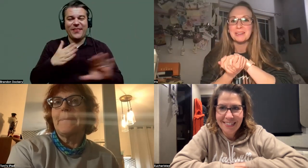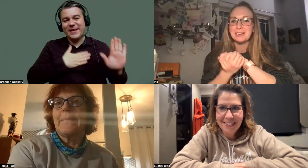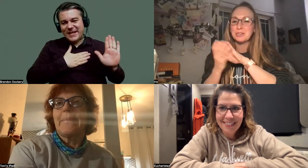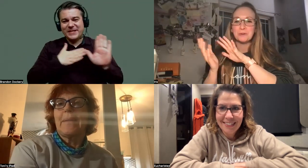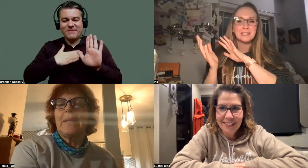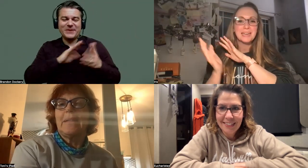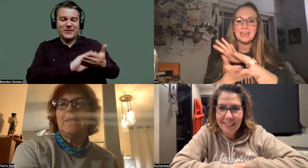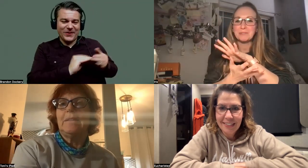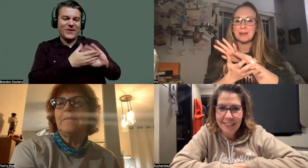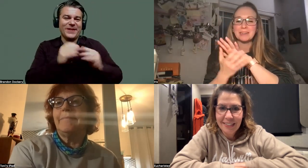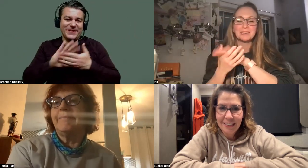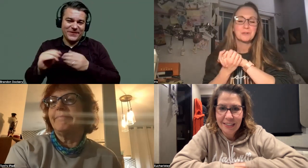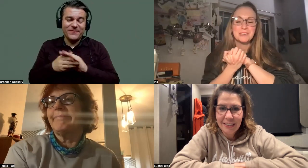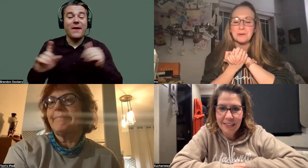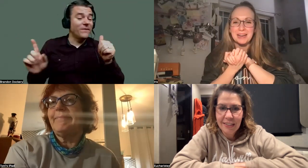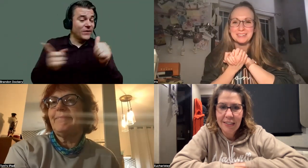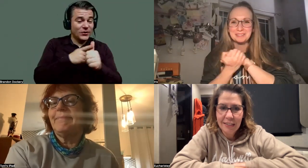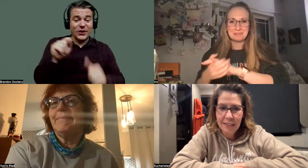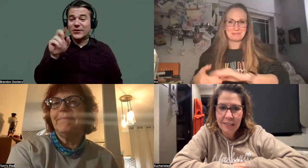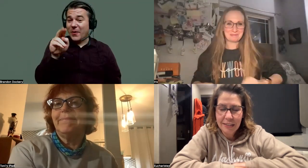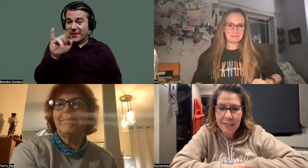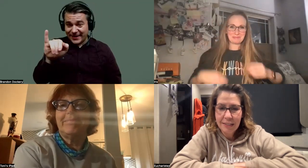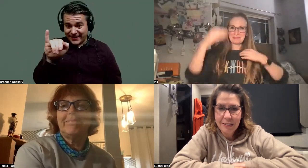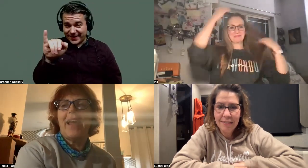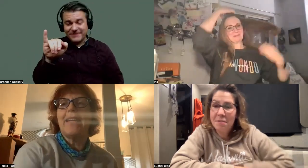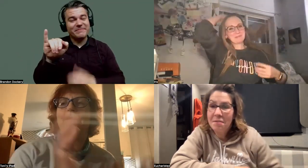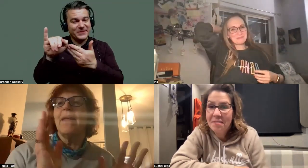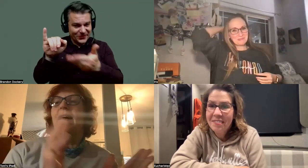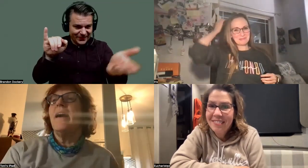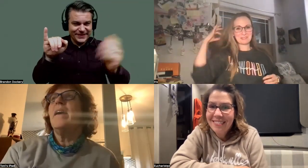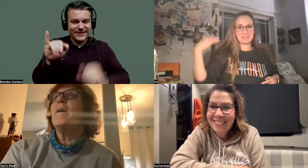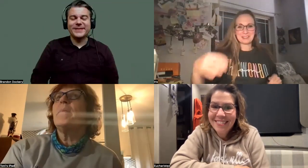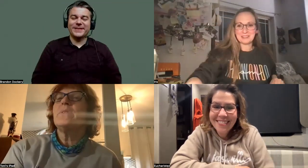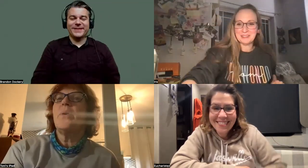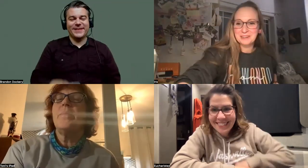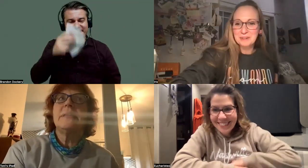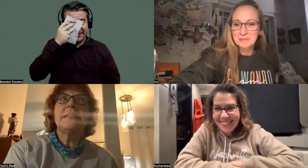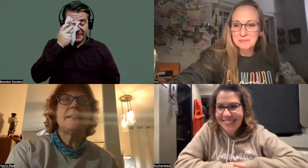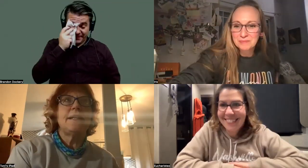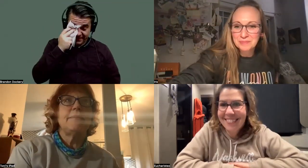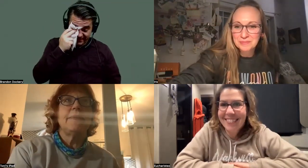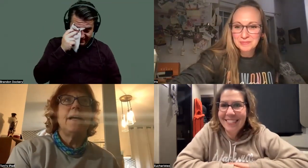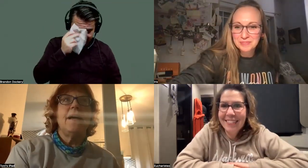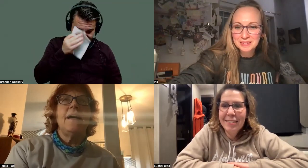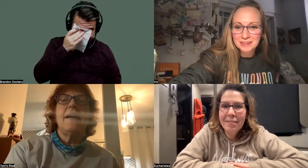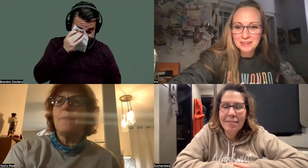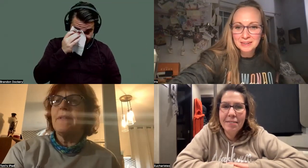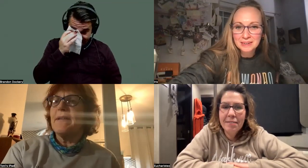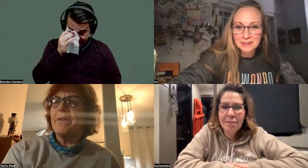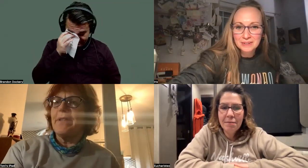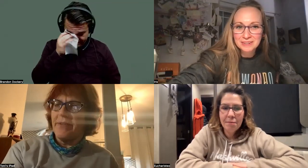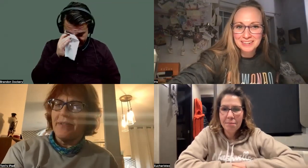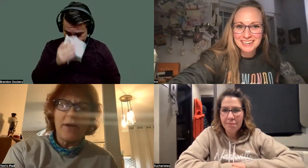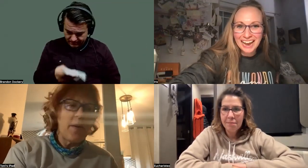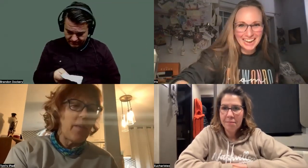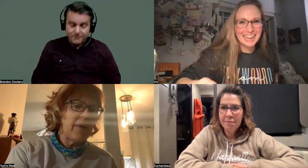So I'm going to let Tony take it away. Tony, go ahead. Hi. So let's see. It's been